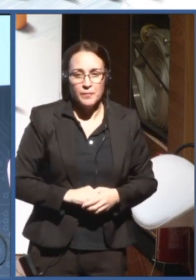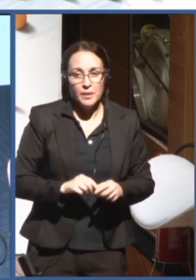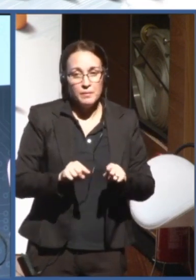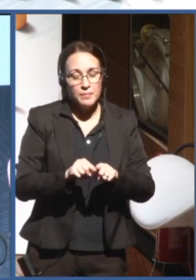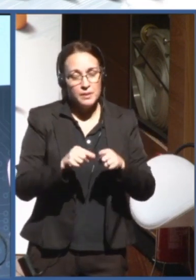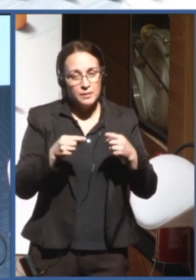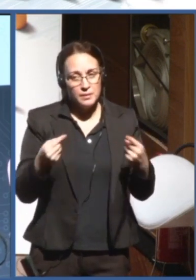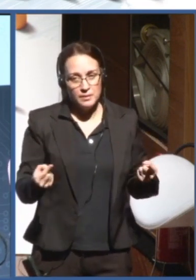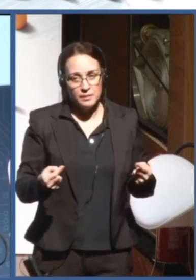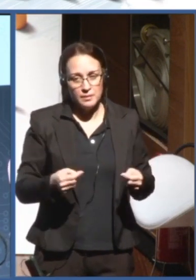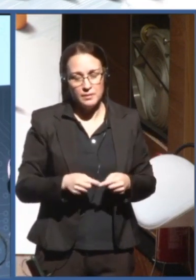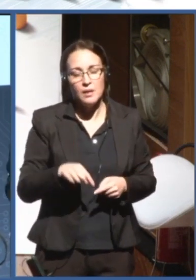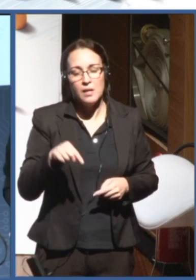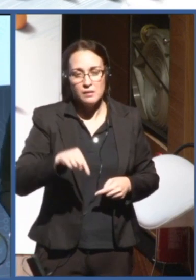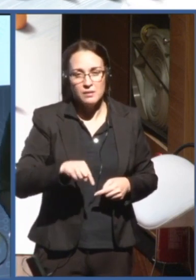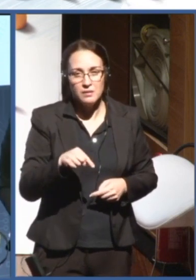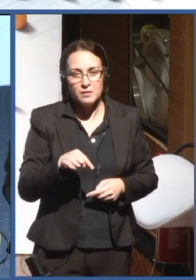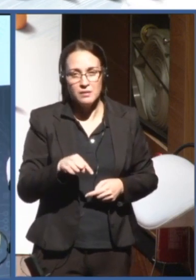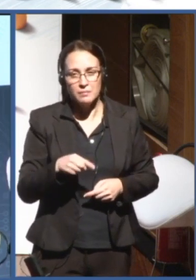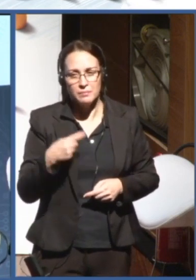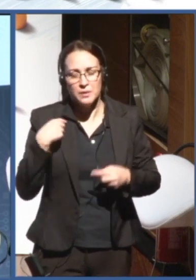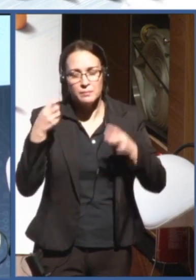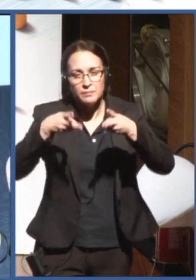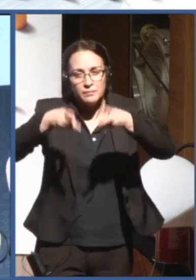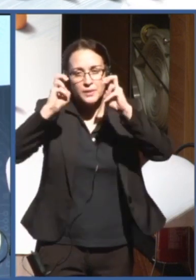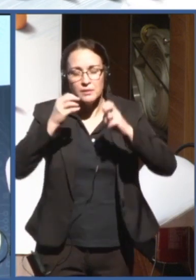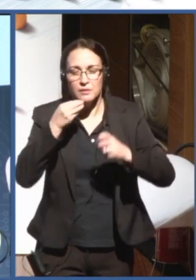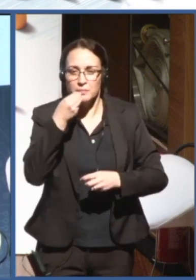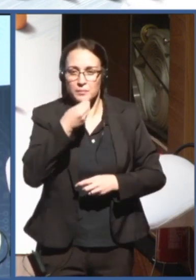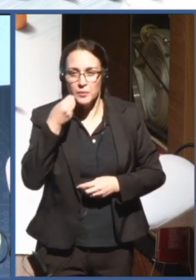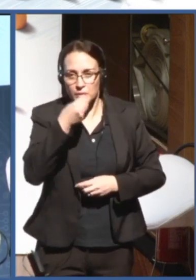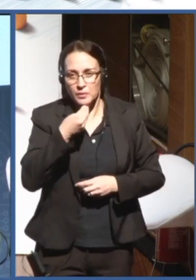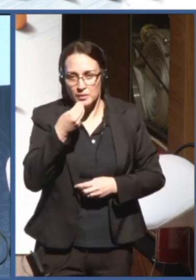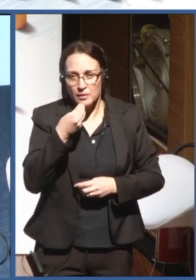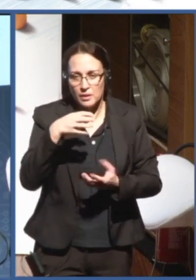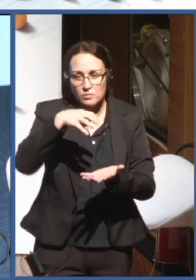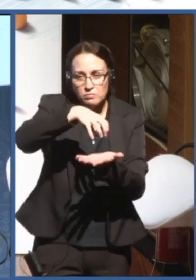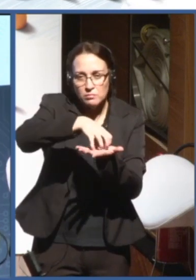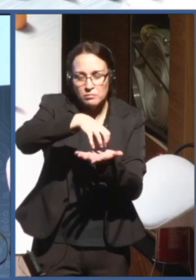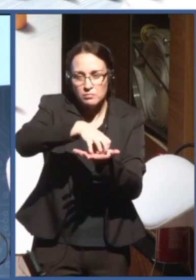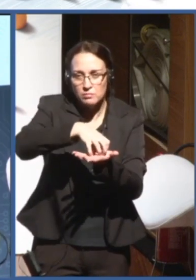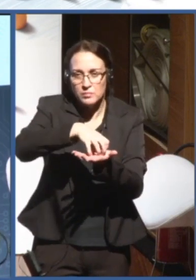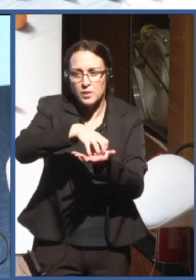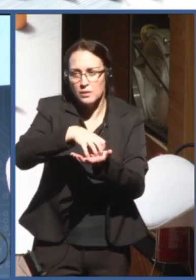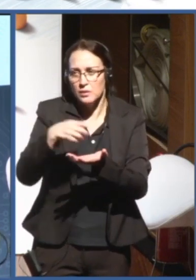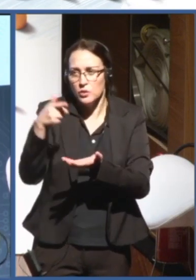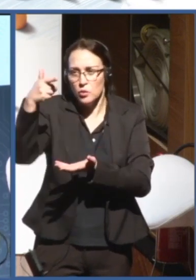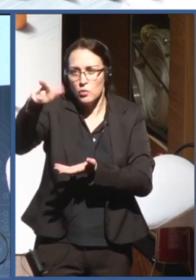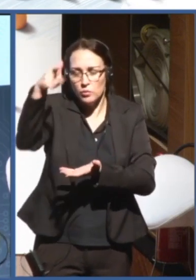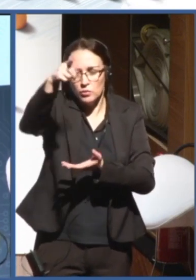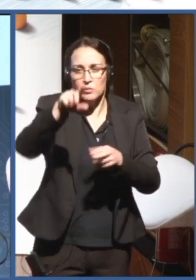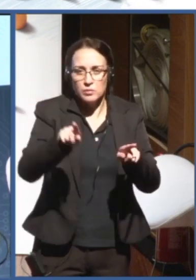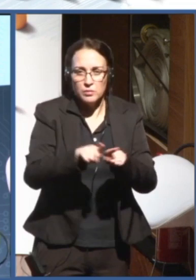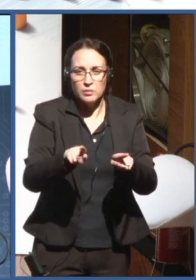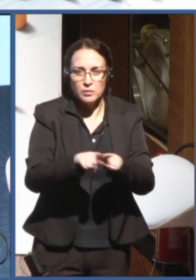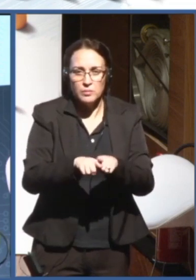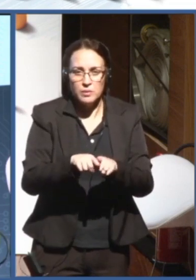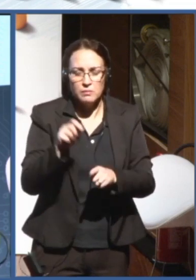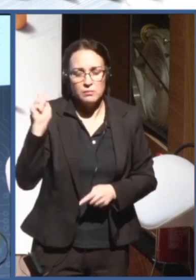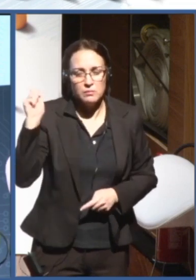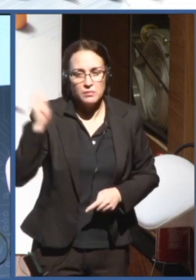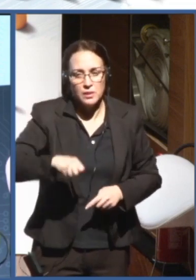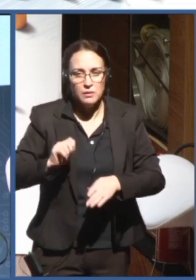also of centers like ours and others and the network itself then, where we can help probably to